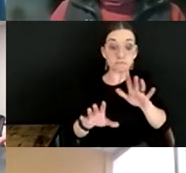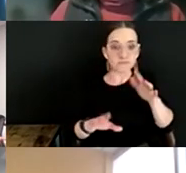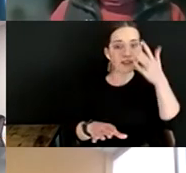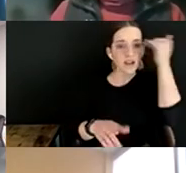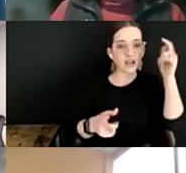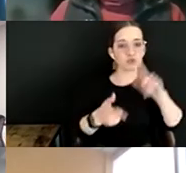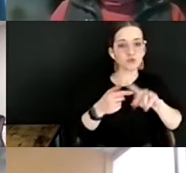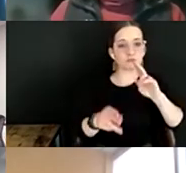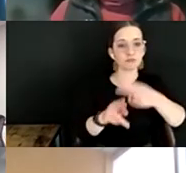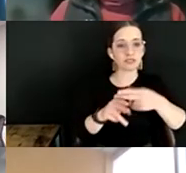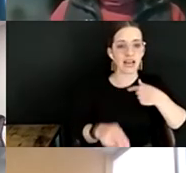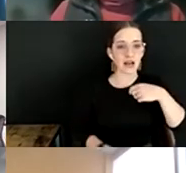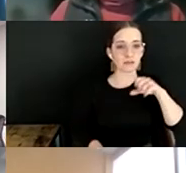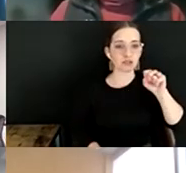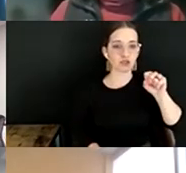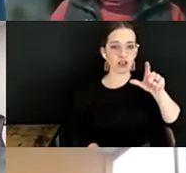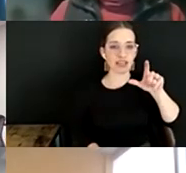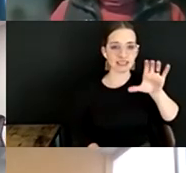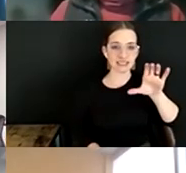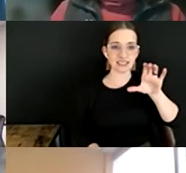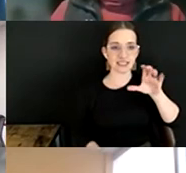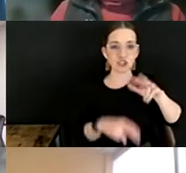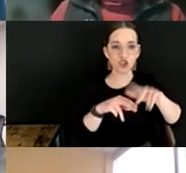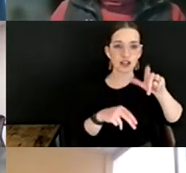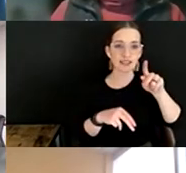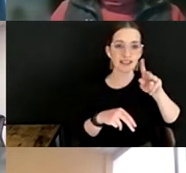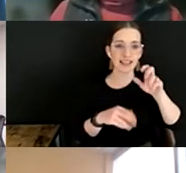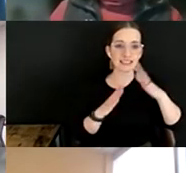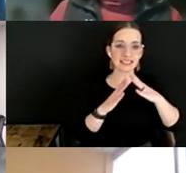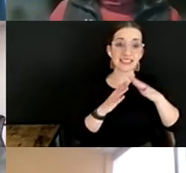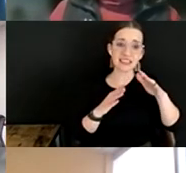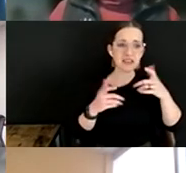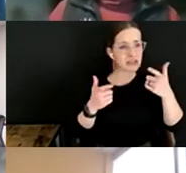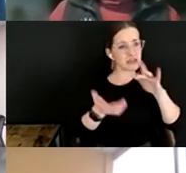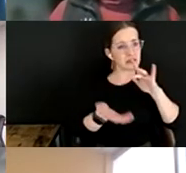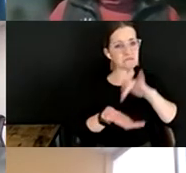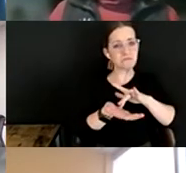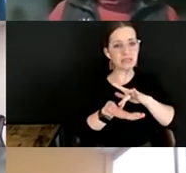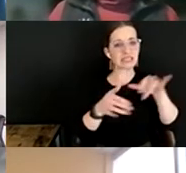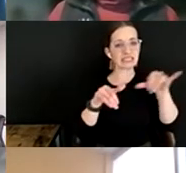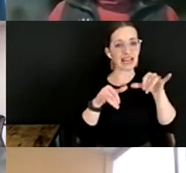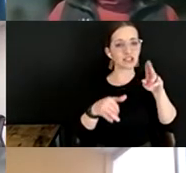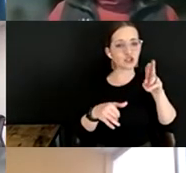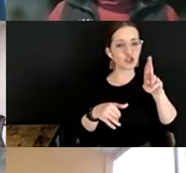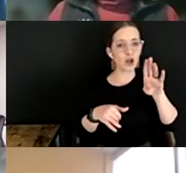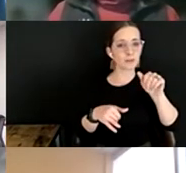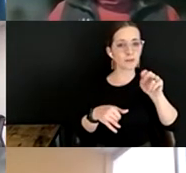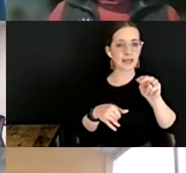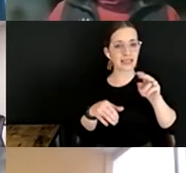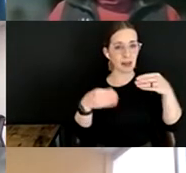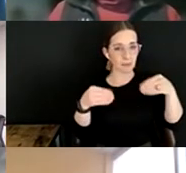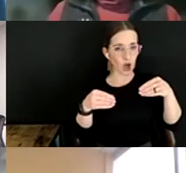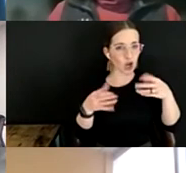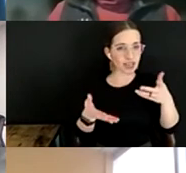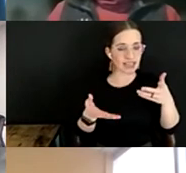I'm in Salt Lake City, which is a midsize urban market, and it's a problem here. It's also a problem specifically to the West in that we